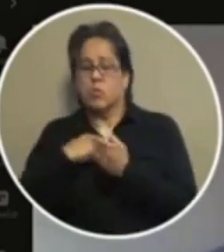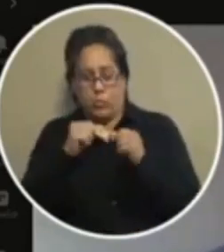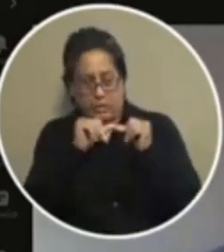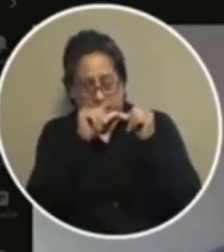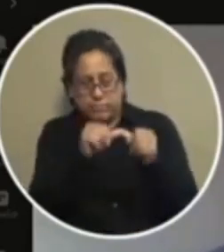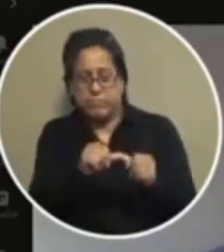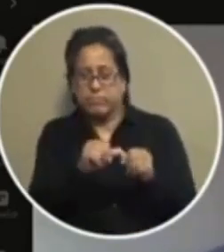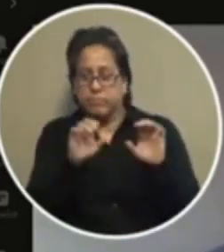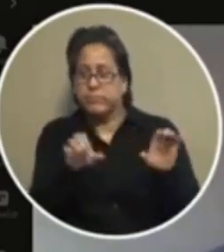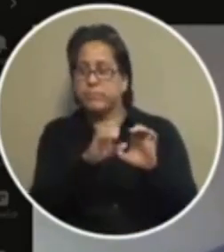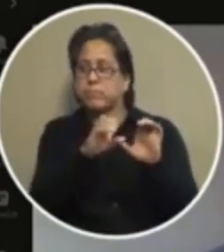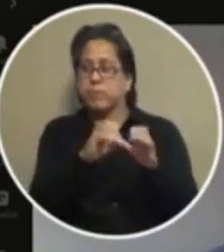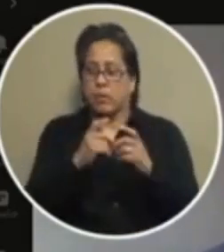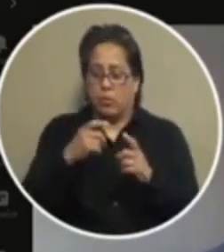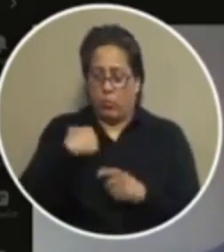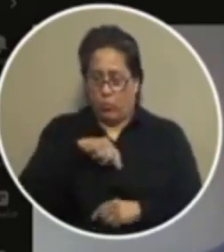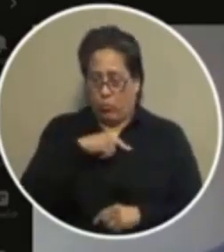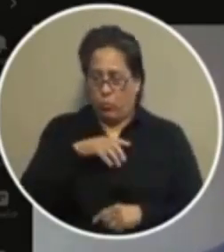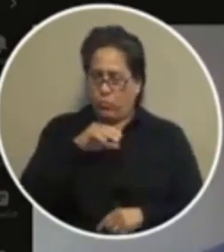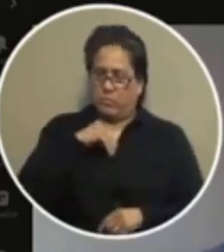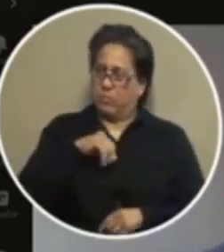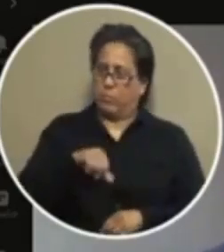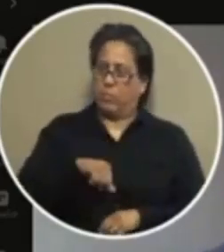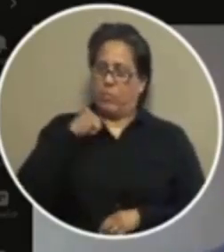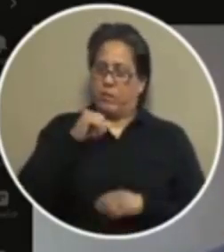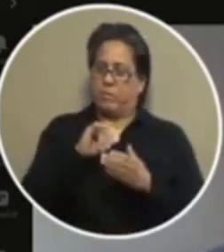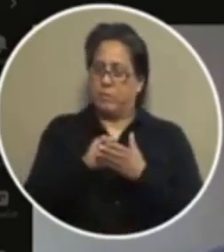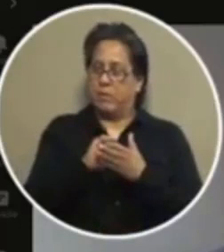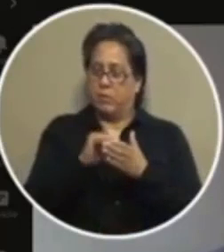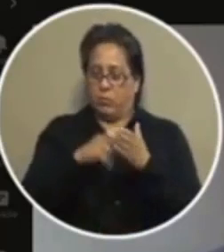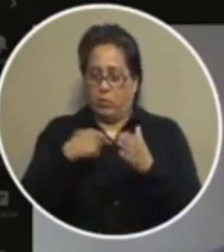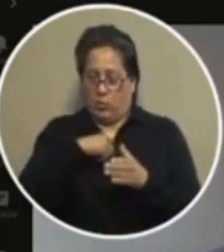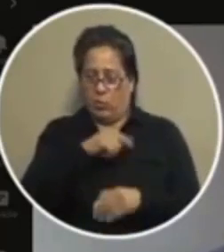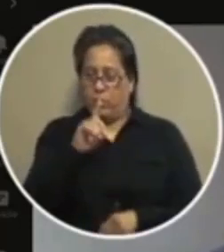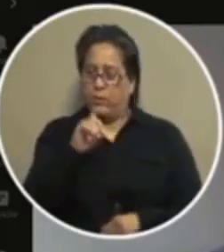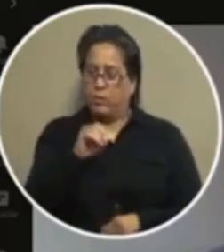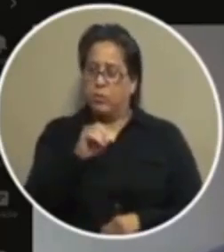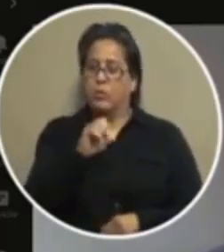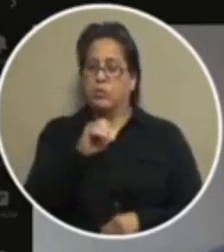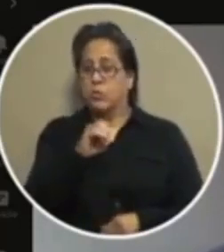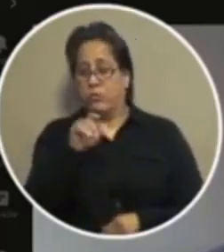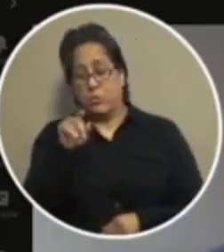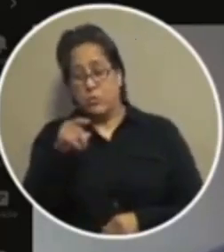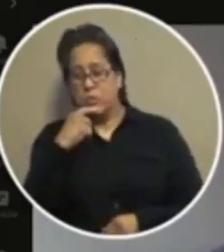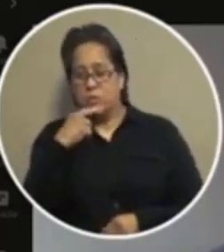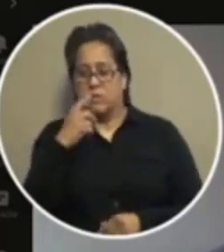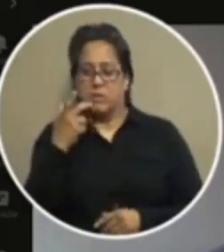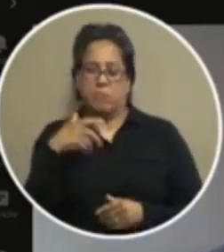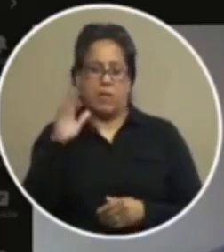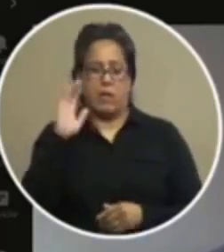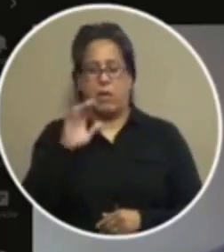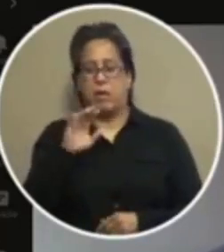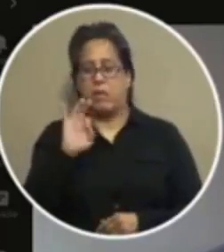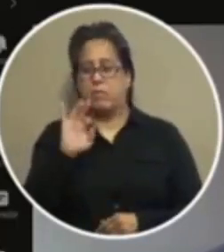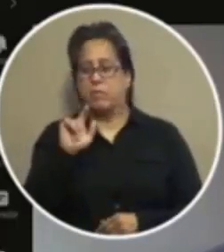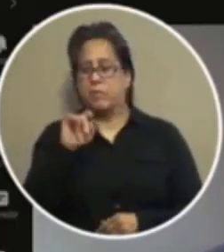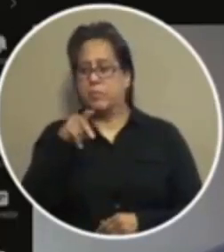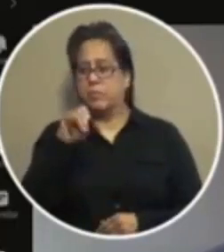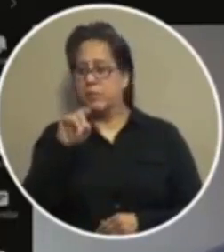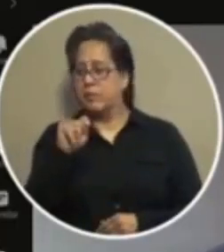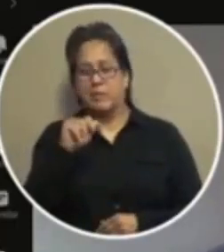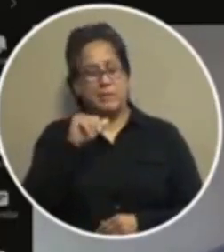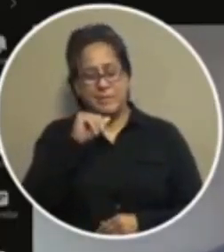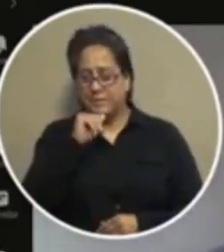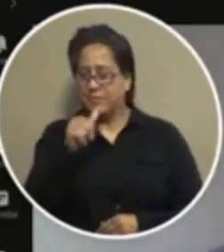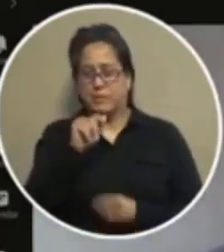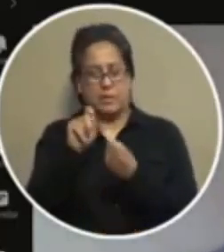we we we take pride in that and we take pride in what we do so for you to say that flippantly i don't think